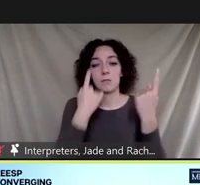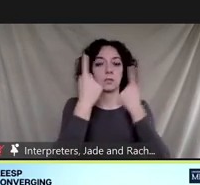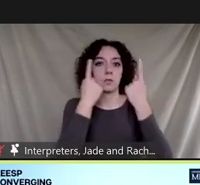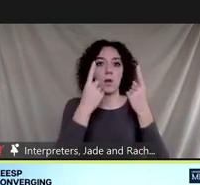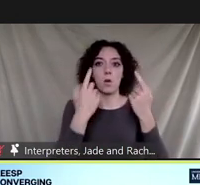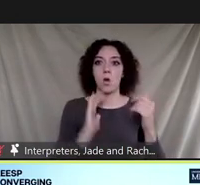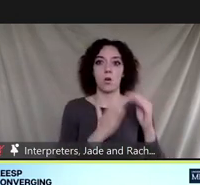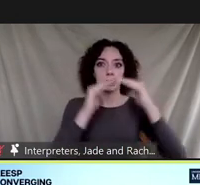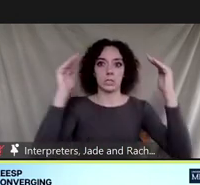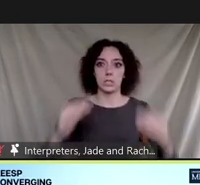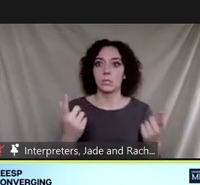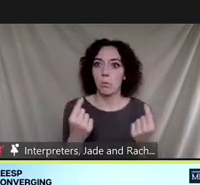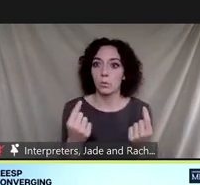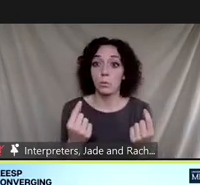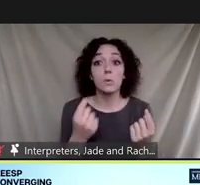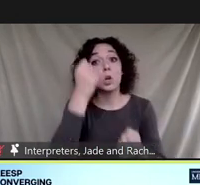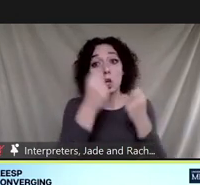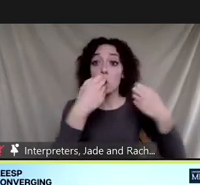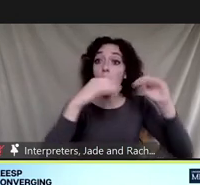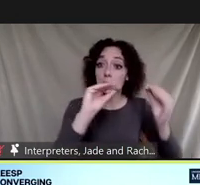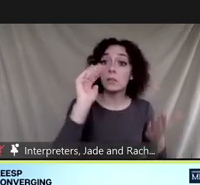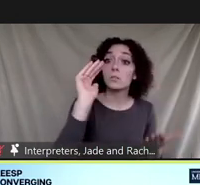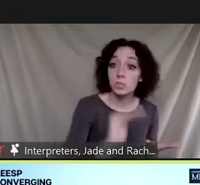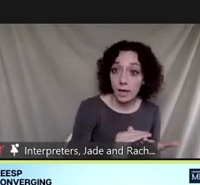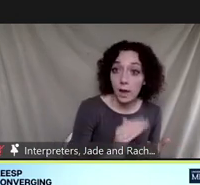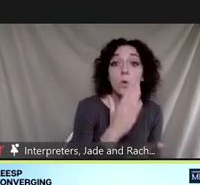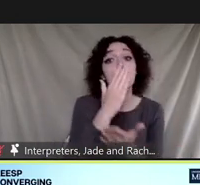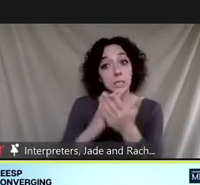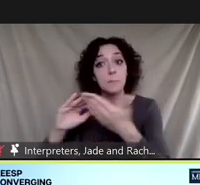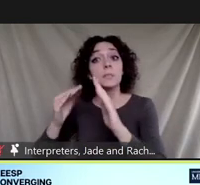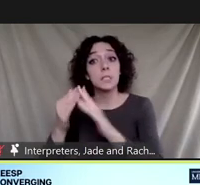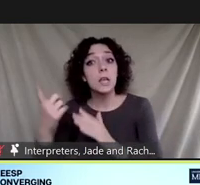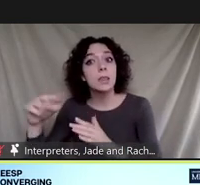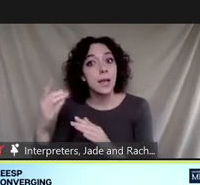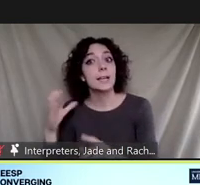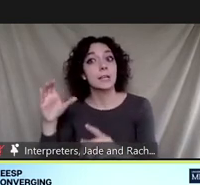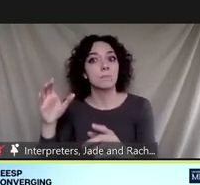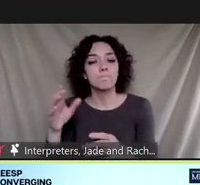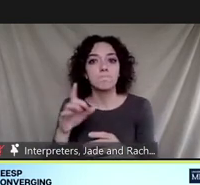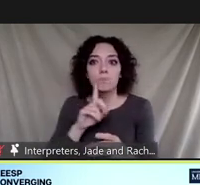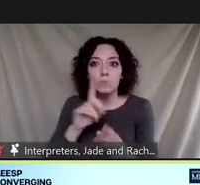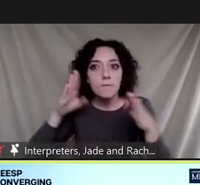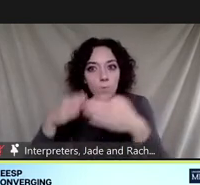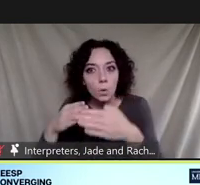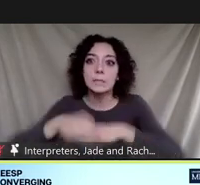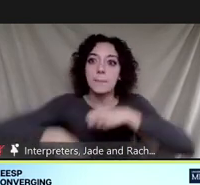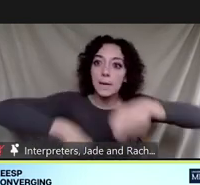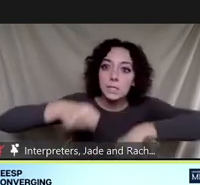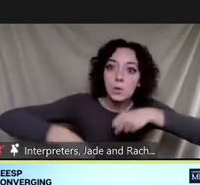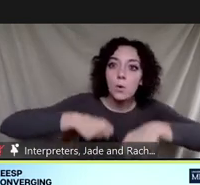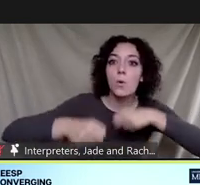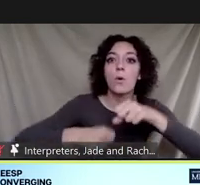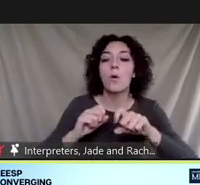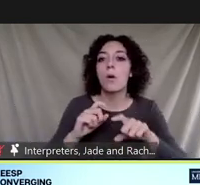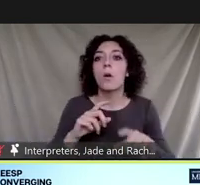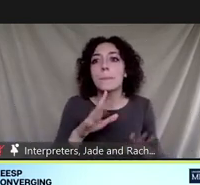auto sales are down some cities are investing in bicycle and pedestrian infrastructure but there's been a shift away from public transit